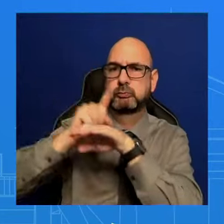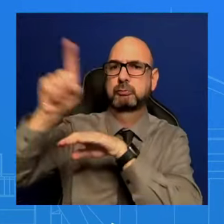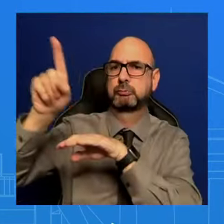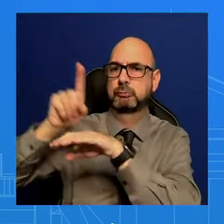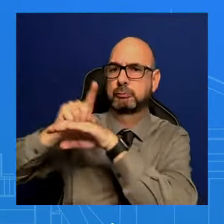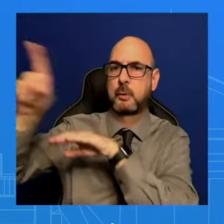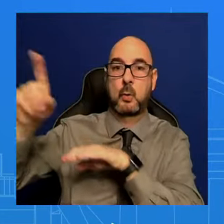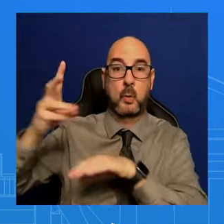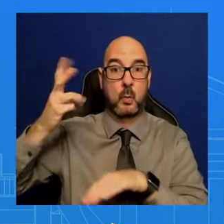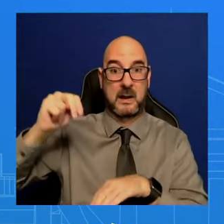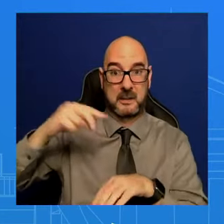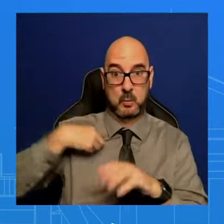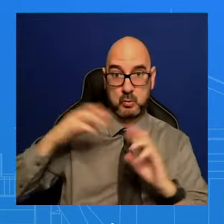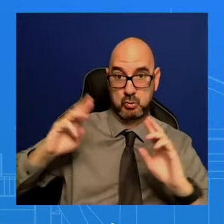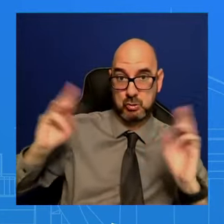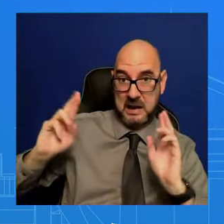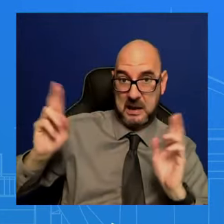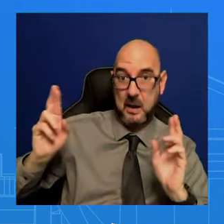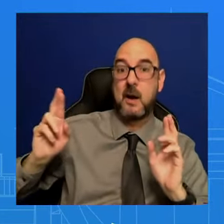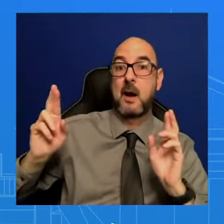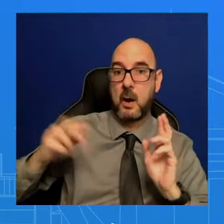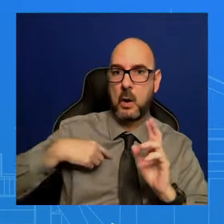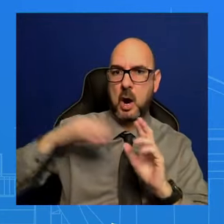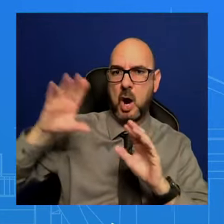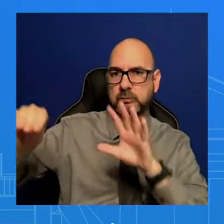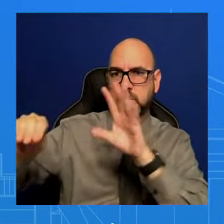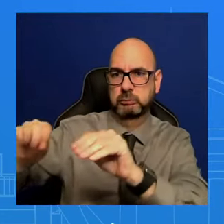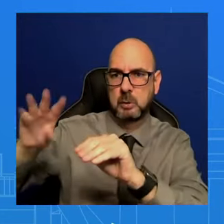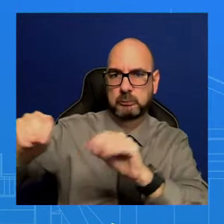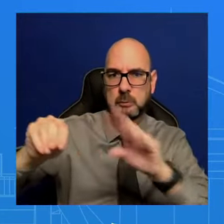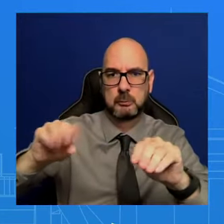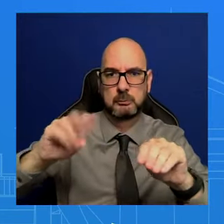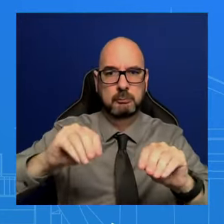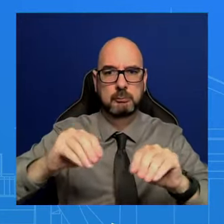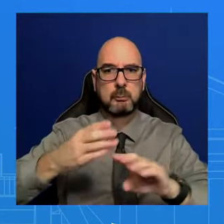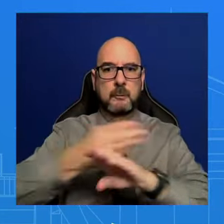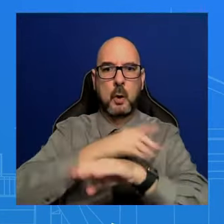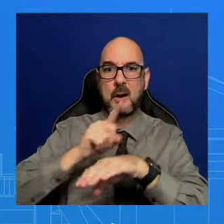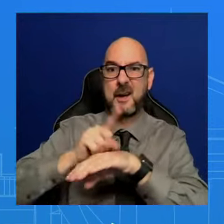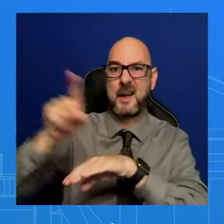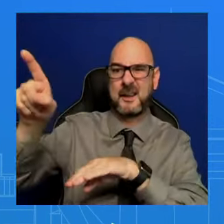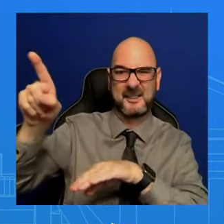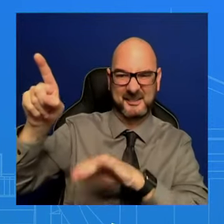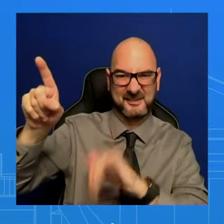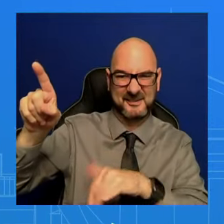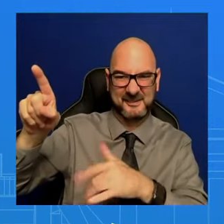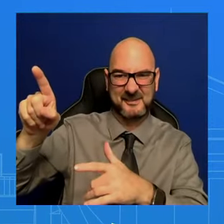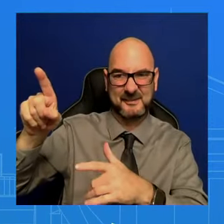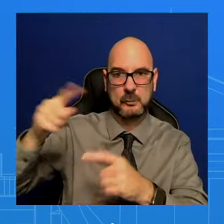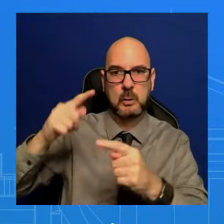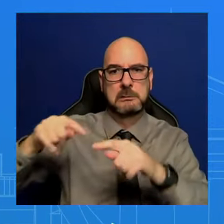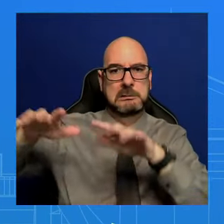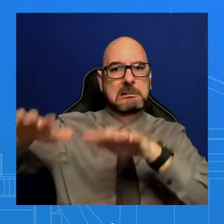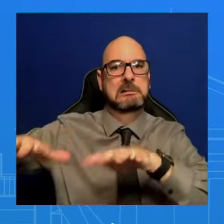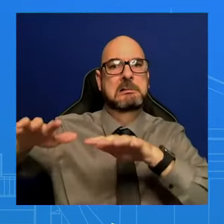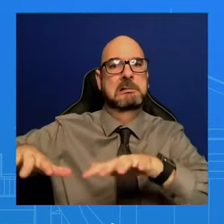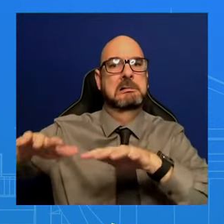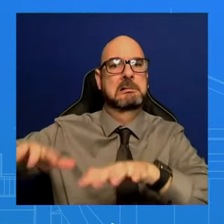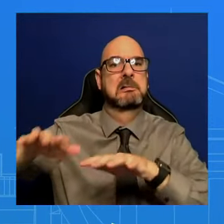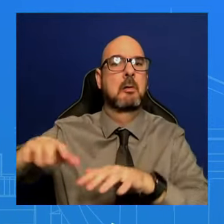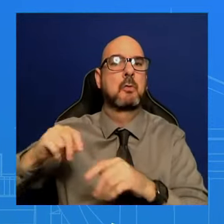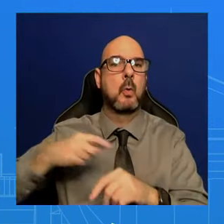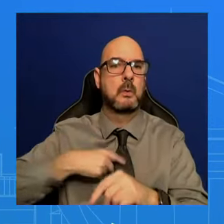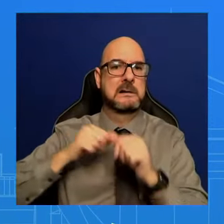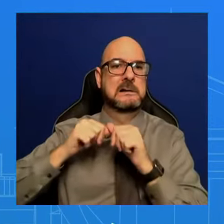before they can actually be fired at commercial ships. So that's what we've been able to do. So we will continue to act as needed to degrade the Houthis'